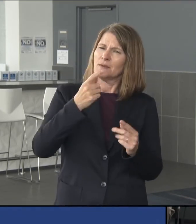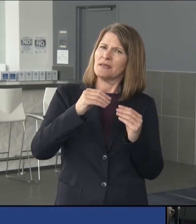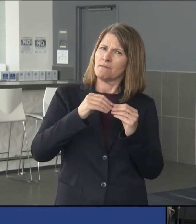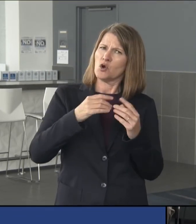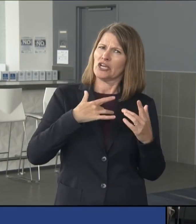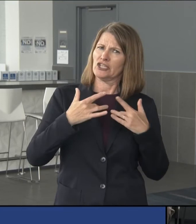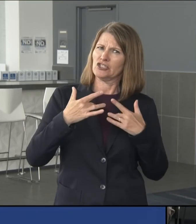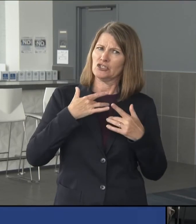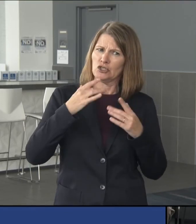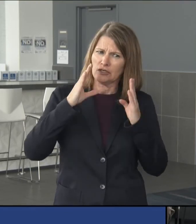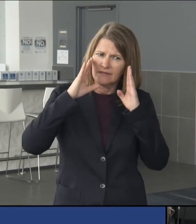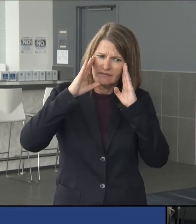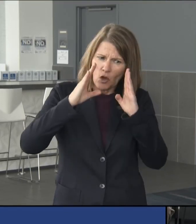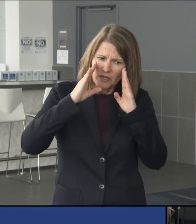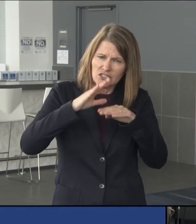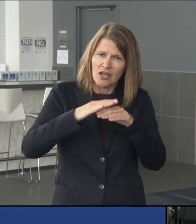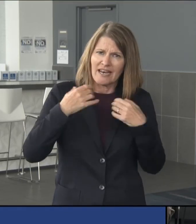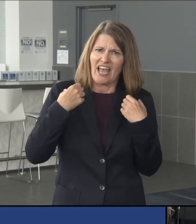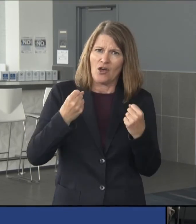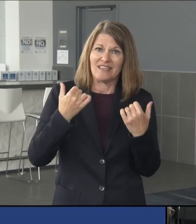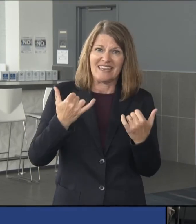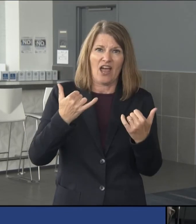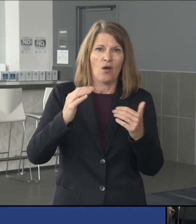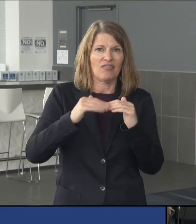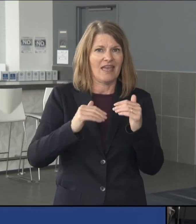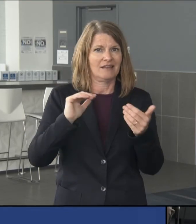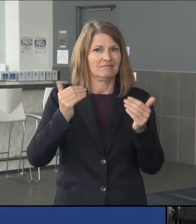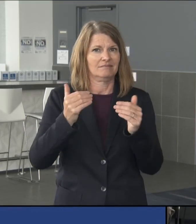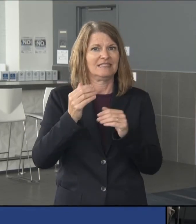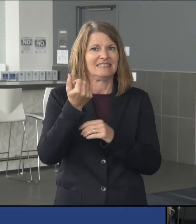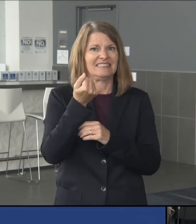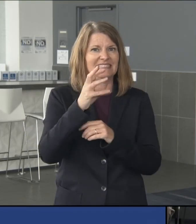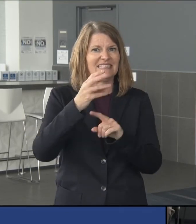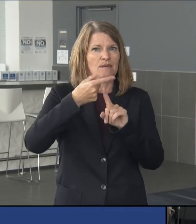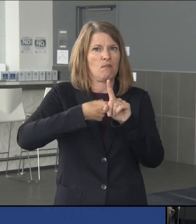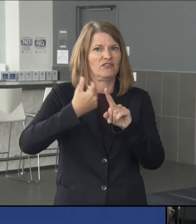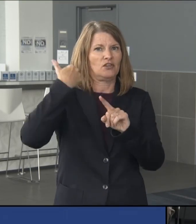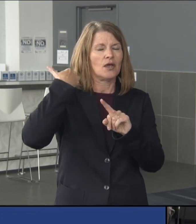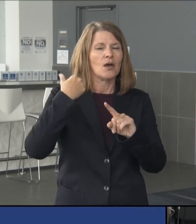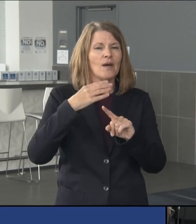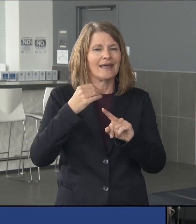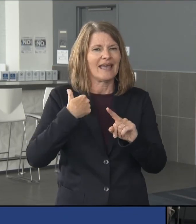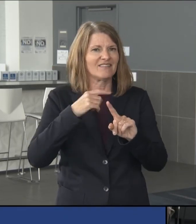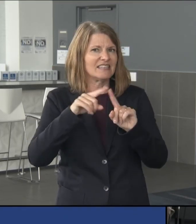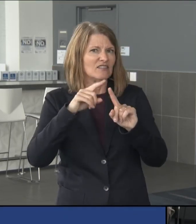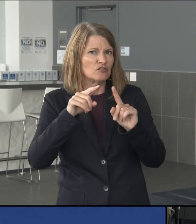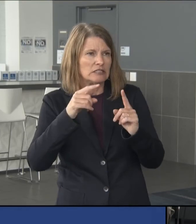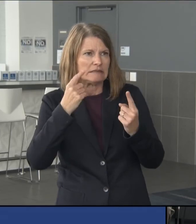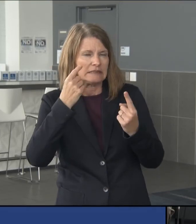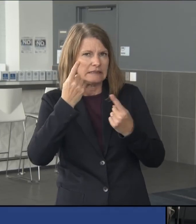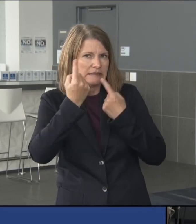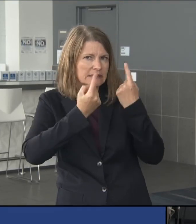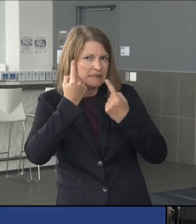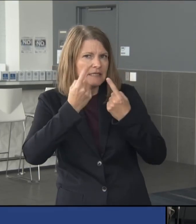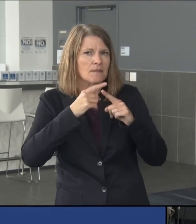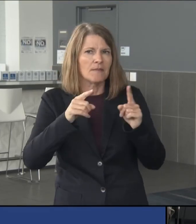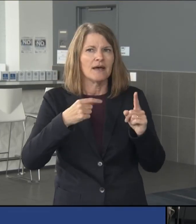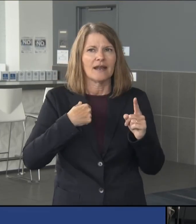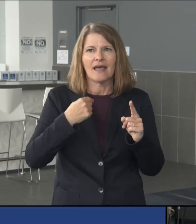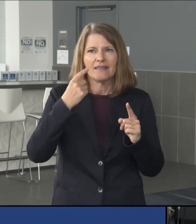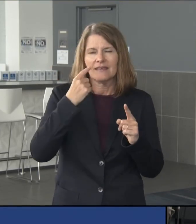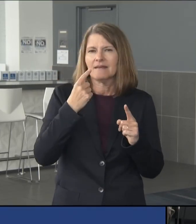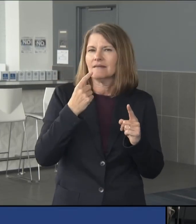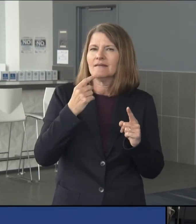concerned about the health now than they were 16 months ago and have different things that they're, they're looking at. But, but I think there's nobody who doesn't want places like this,